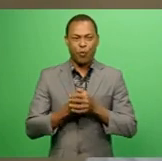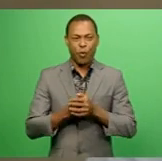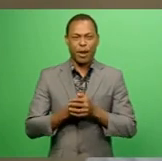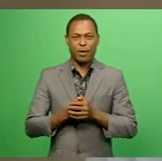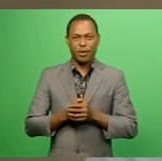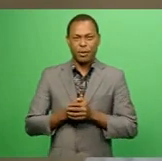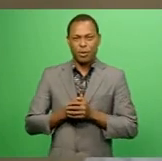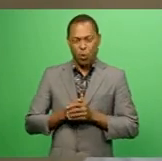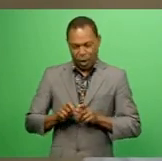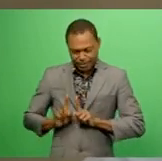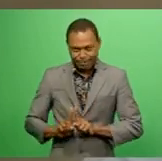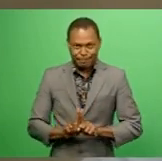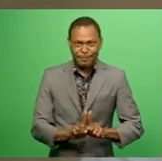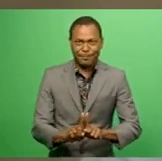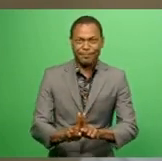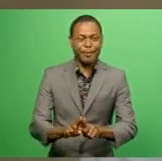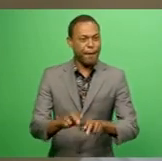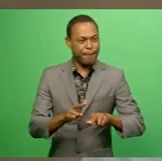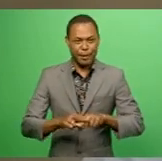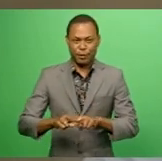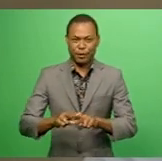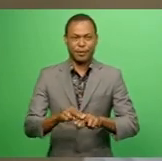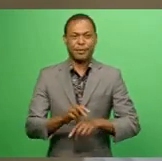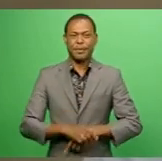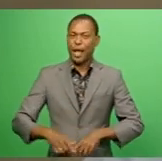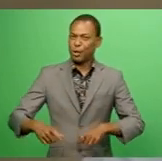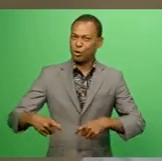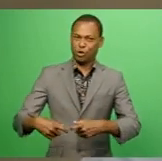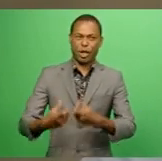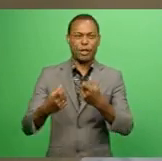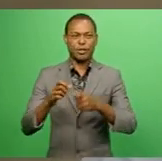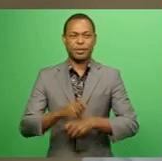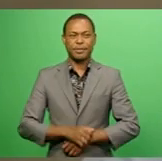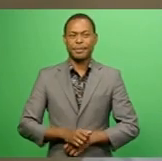dearly loved